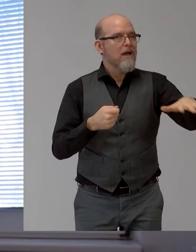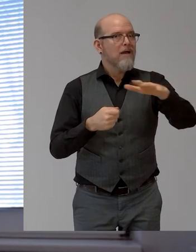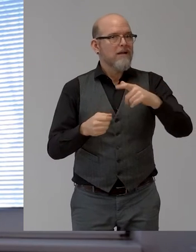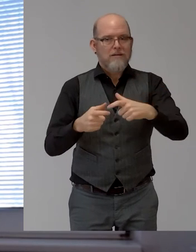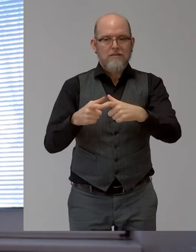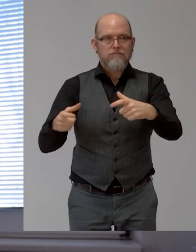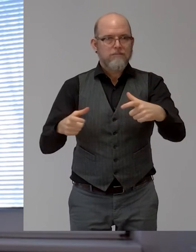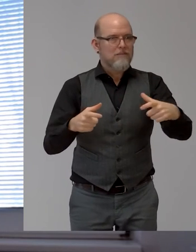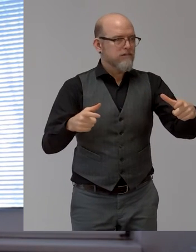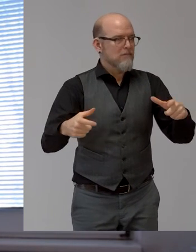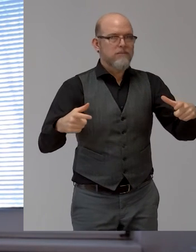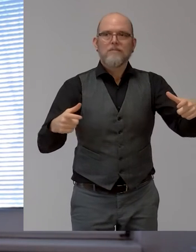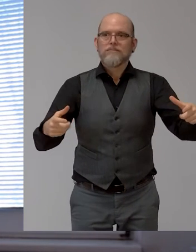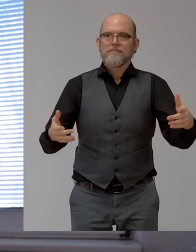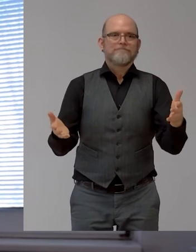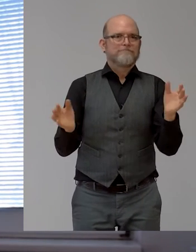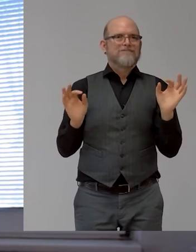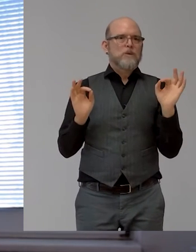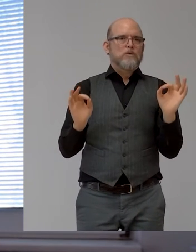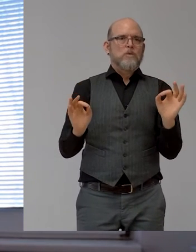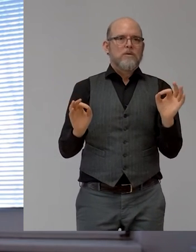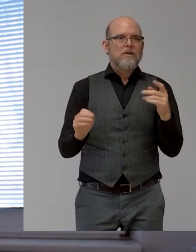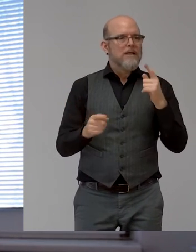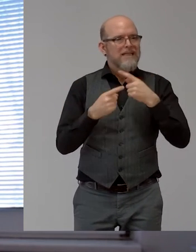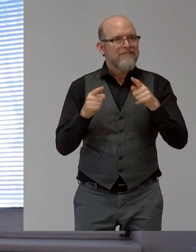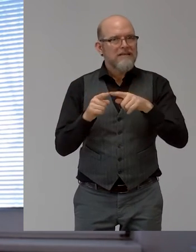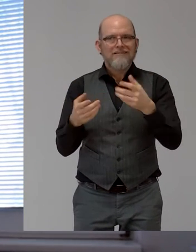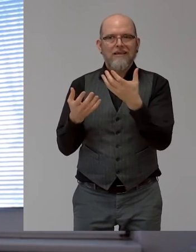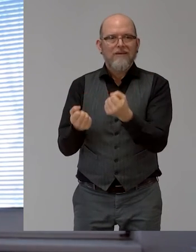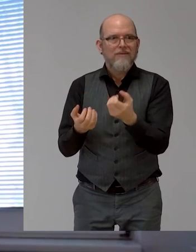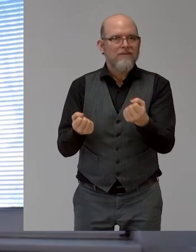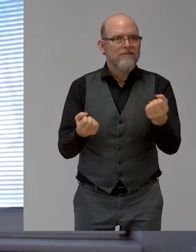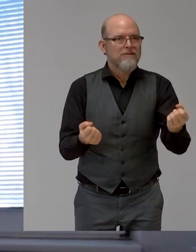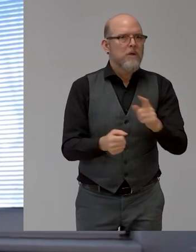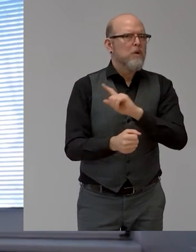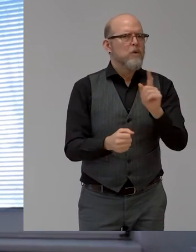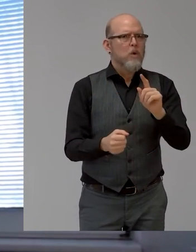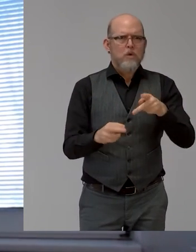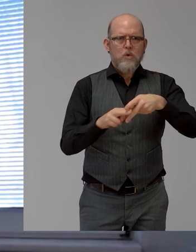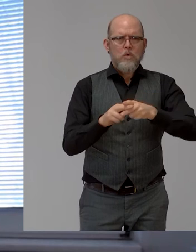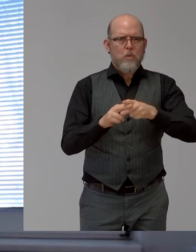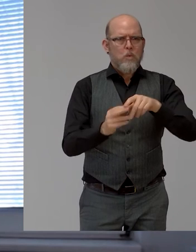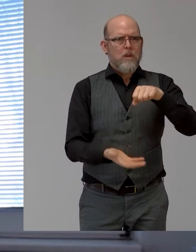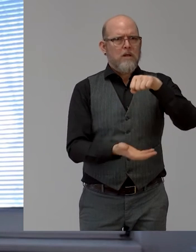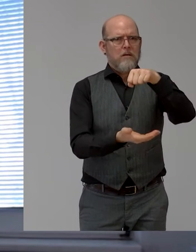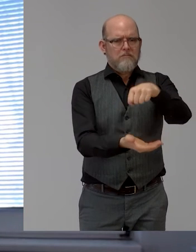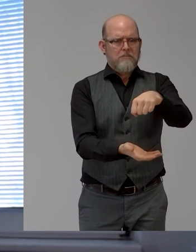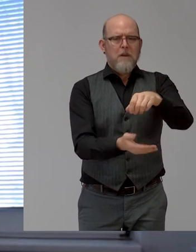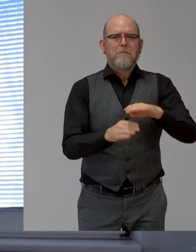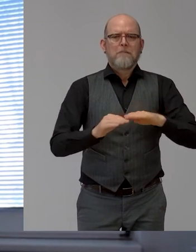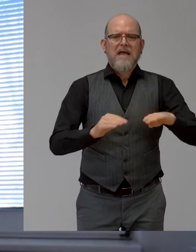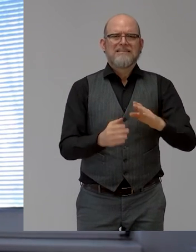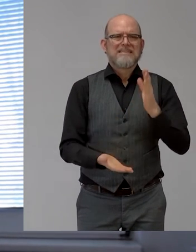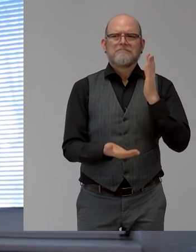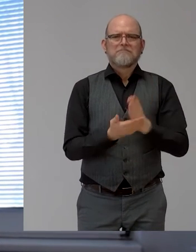that offer different kind of things, maybe not tool-based, but more really human service oriented. And generally, the